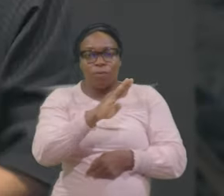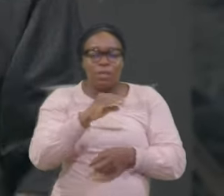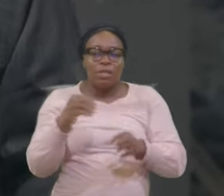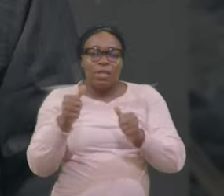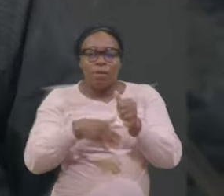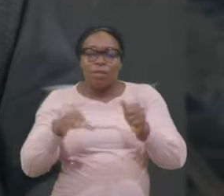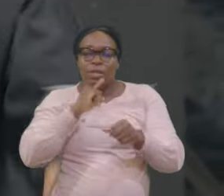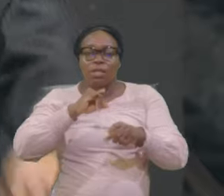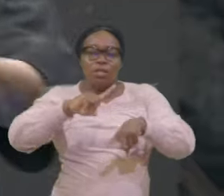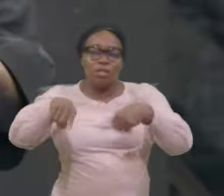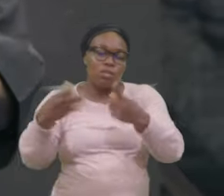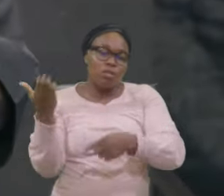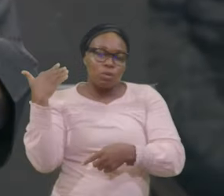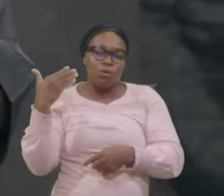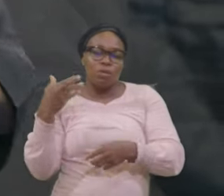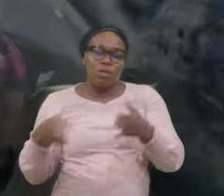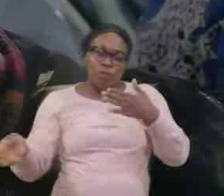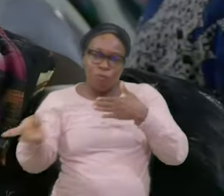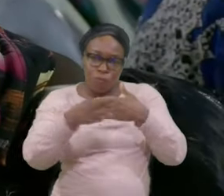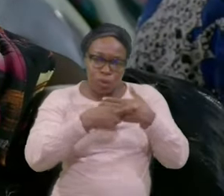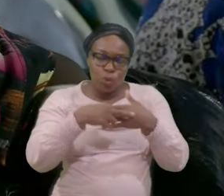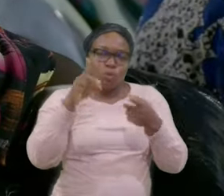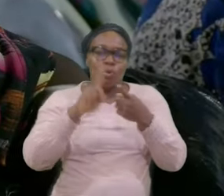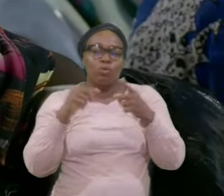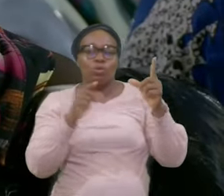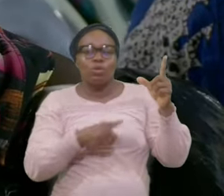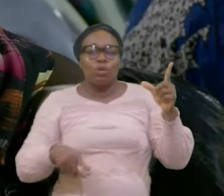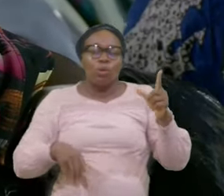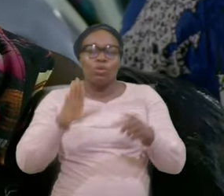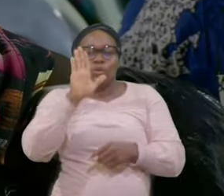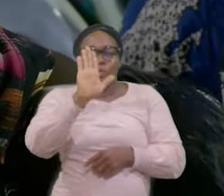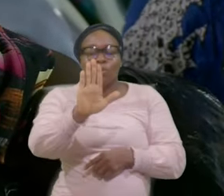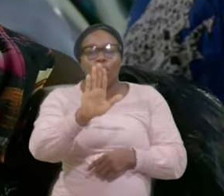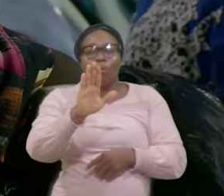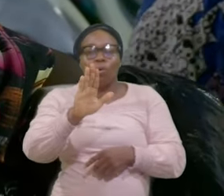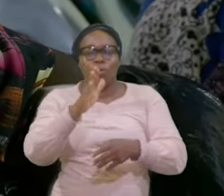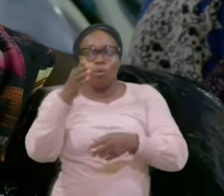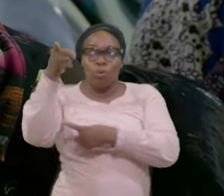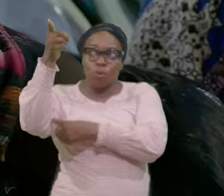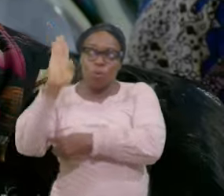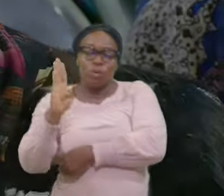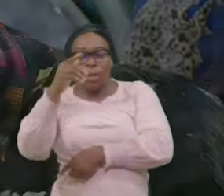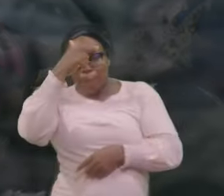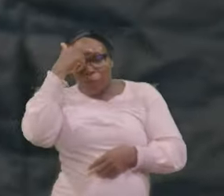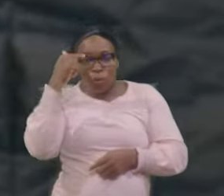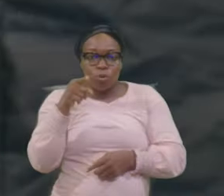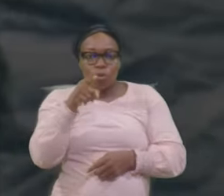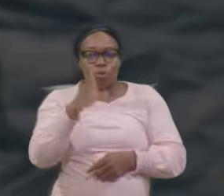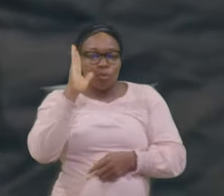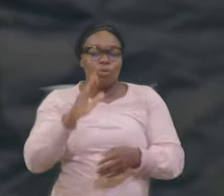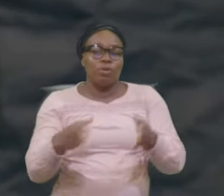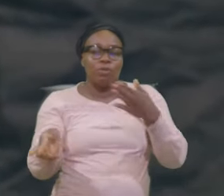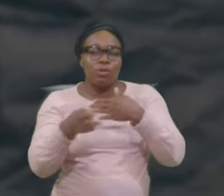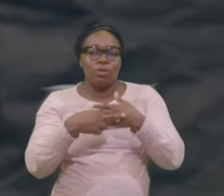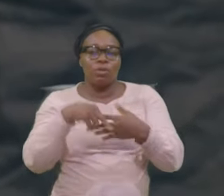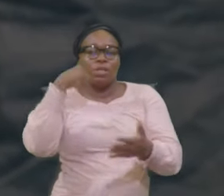Return Unto the Lord Thy God Praise That Lord Your Return And